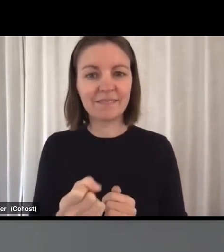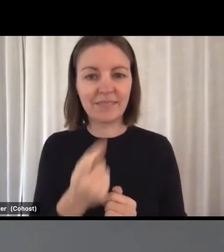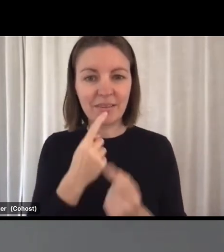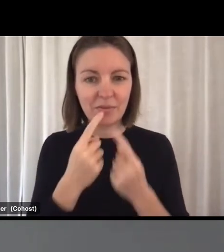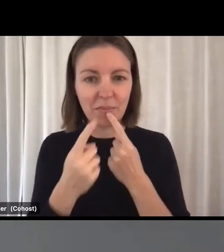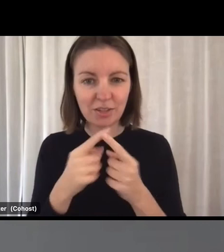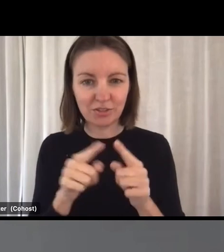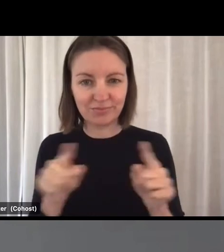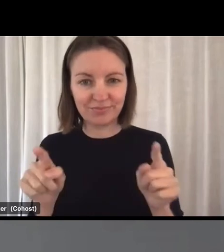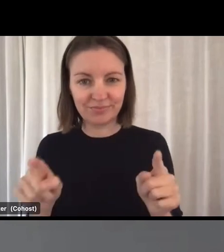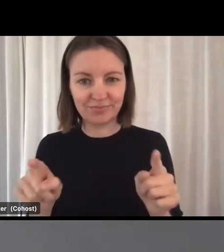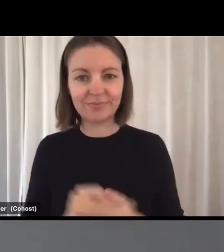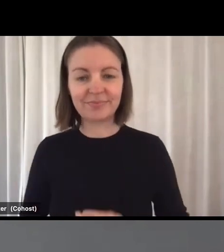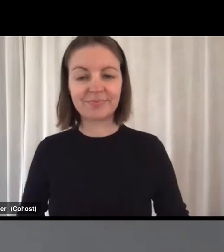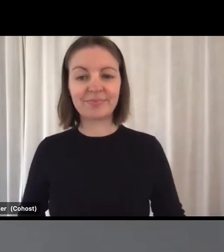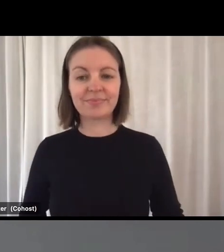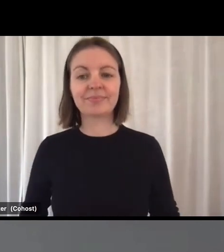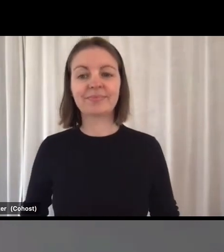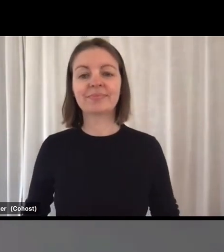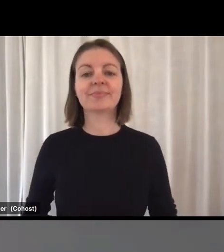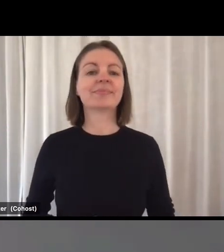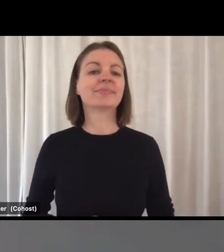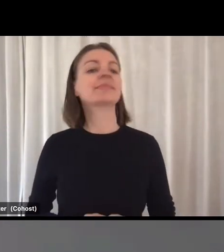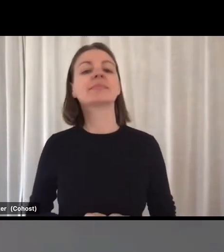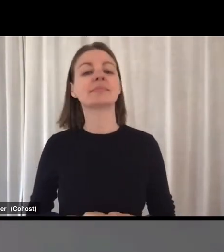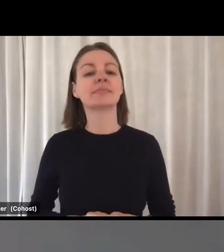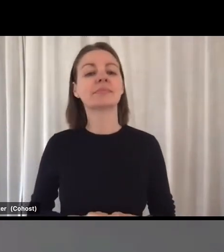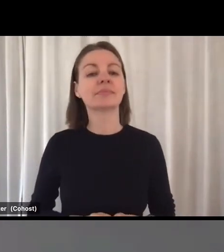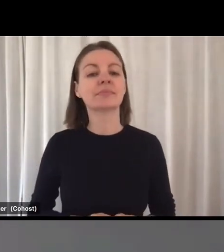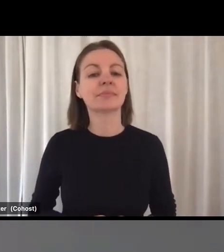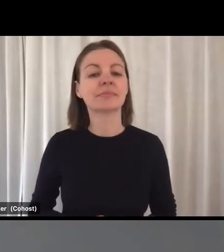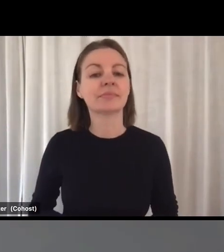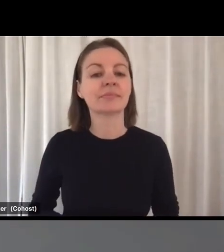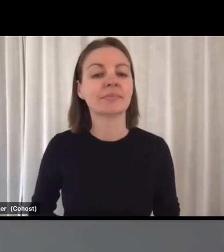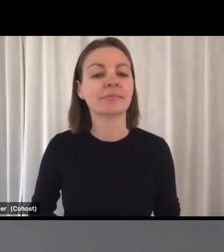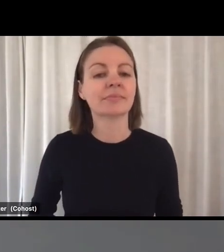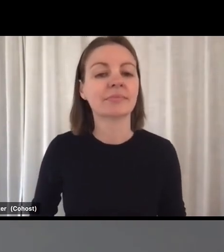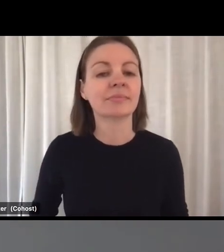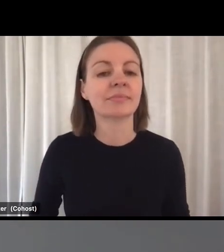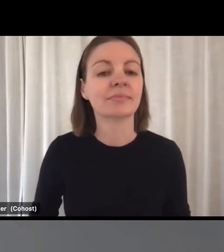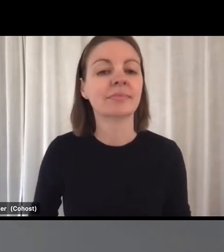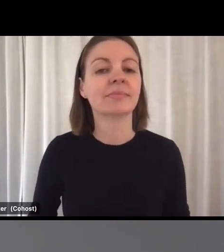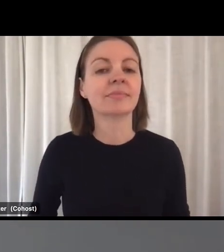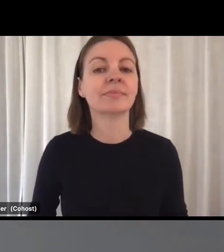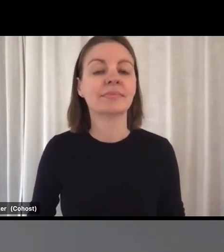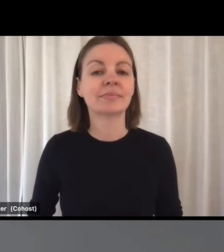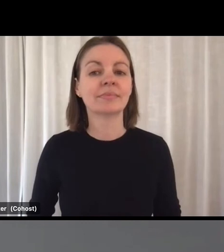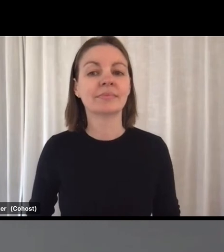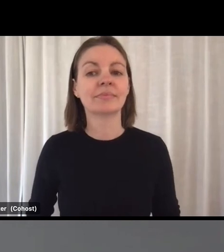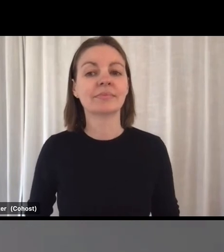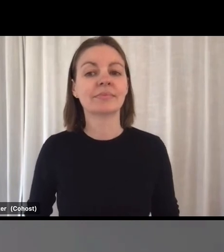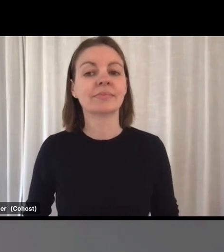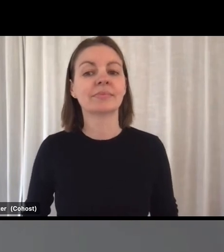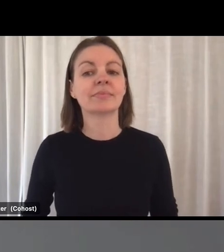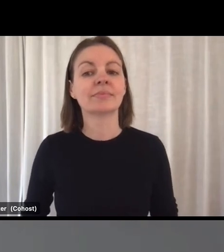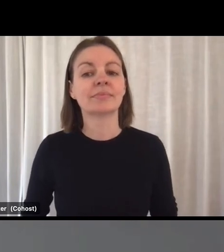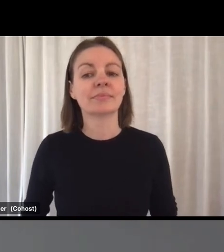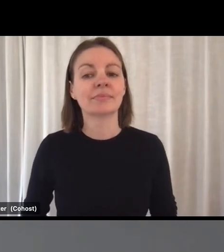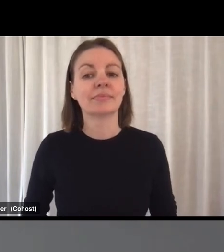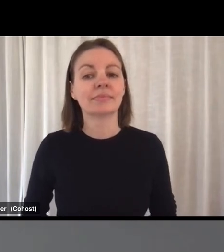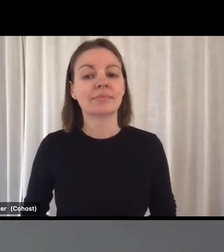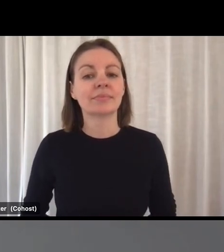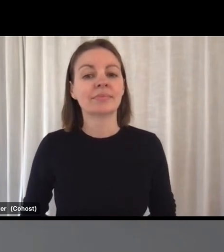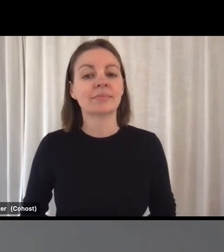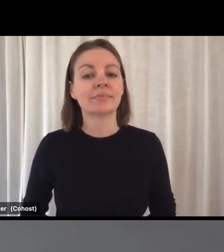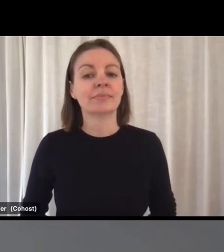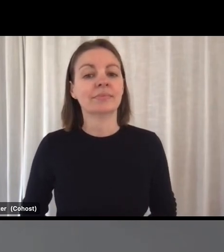.au backslash scholarships up there anyway. I also want to mention,